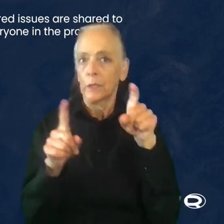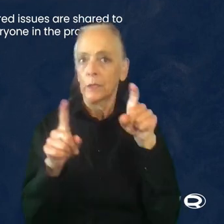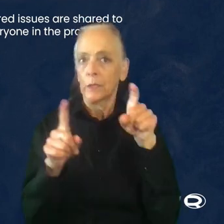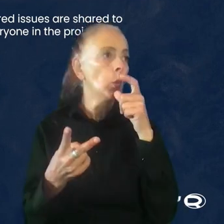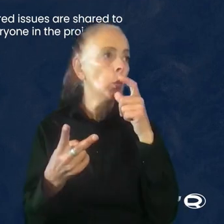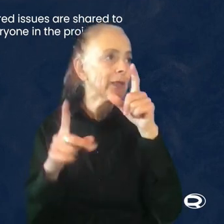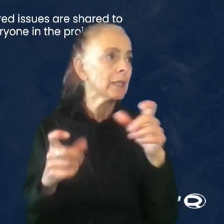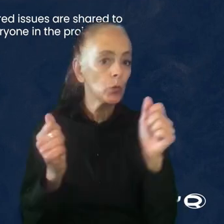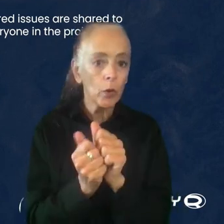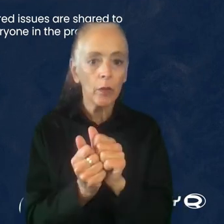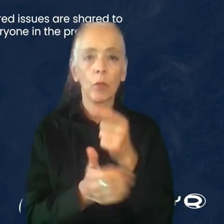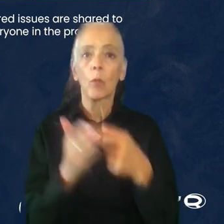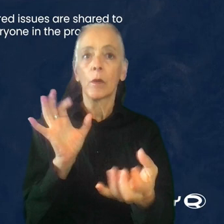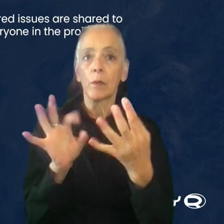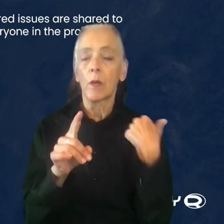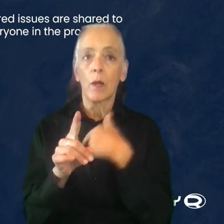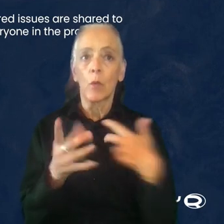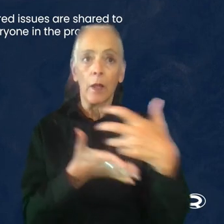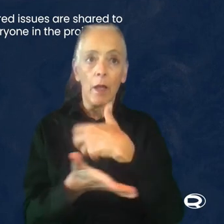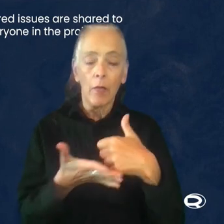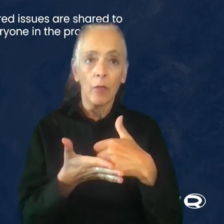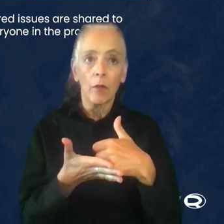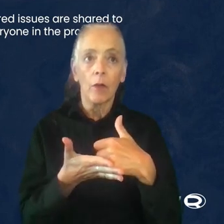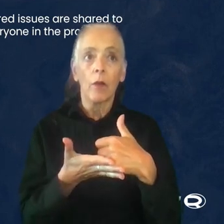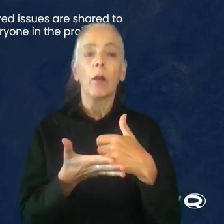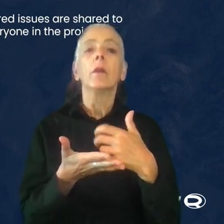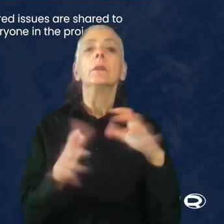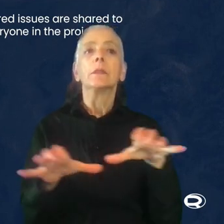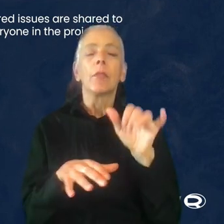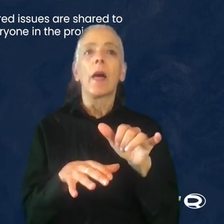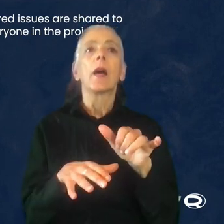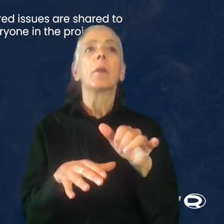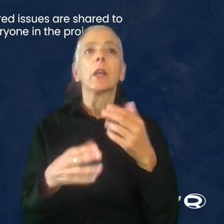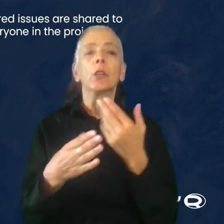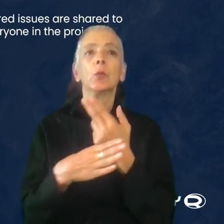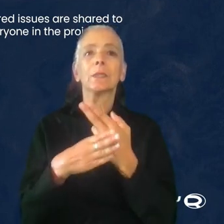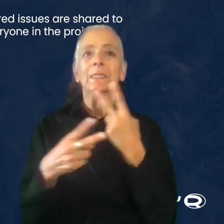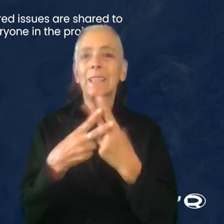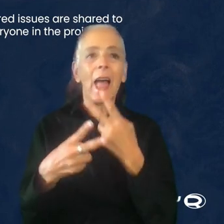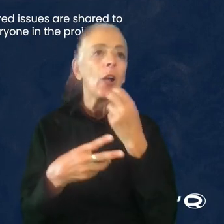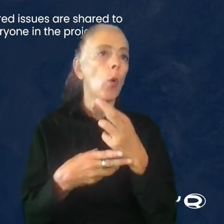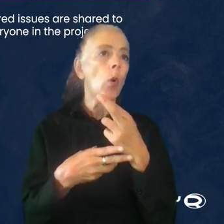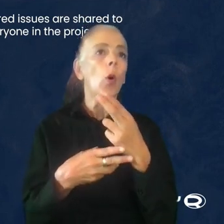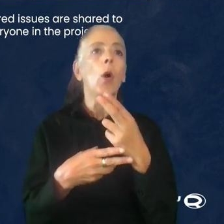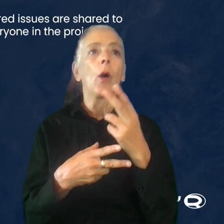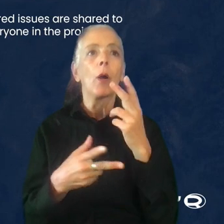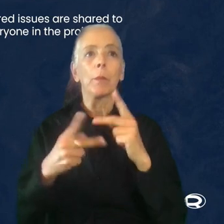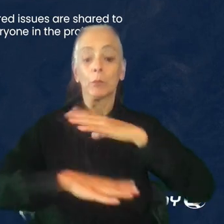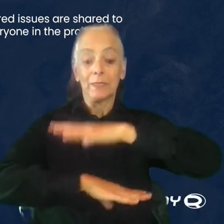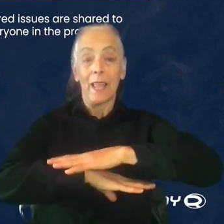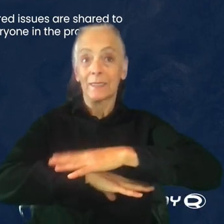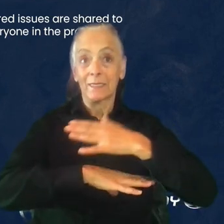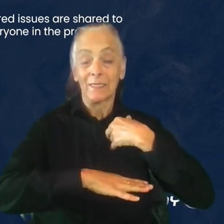with? What feedback are we gathering? And I was doing that by pinning people on Slack or standing at their desk. I took all of that information I